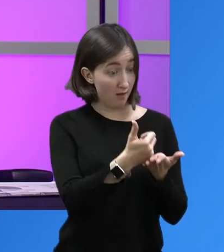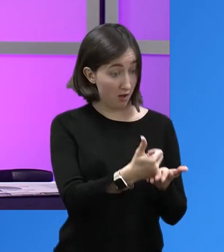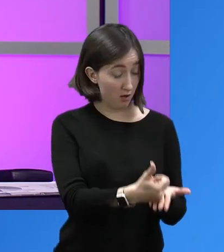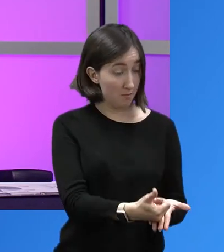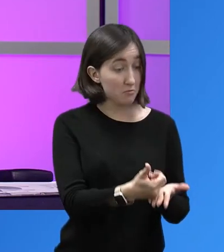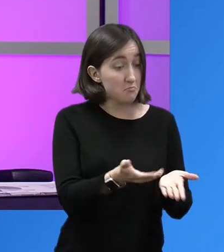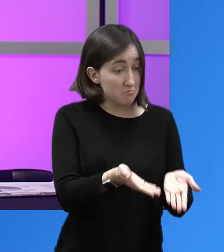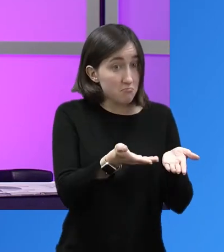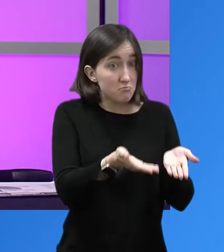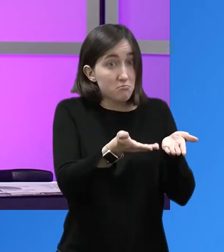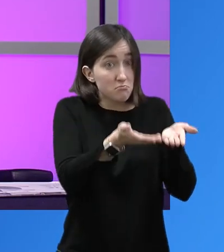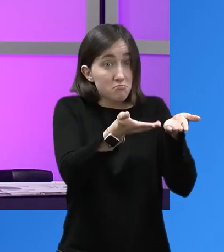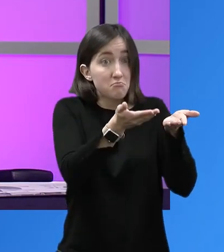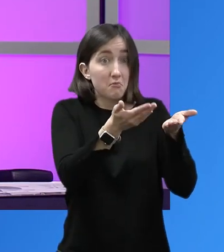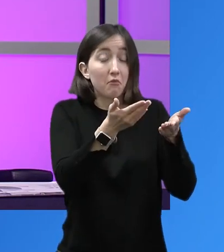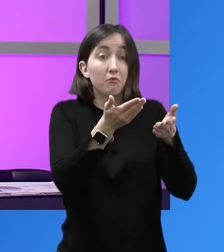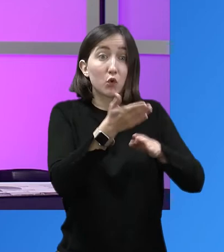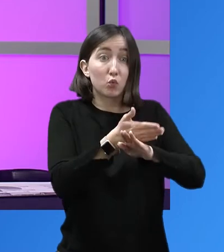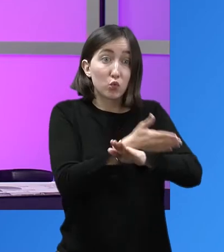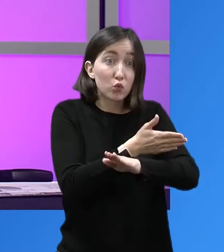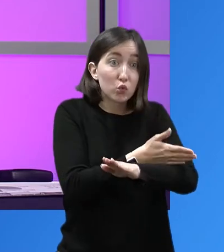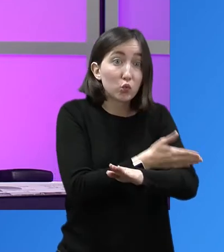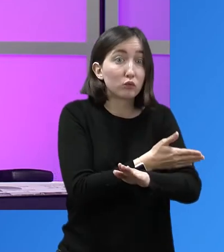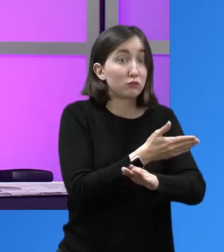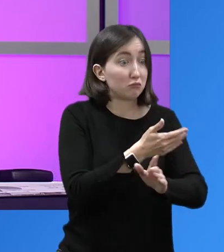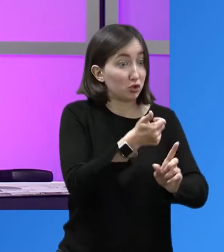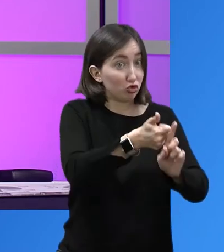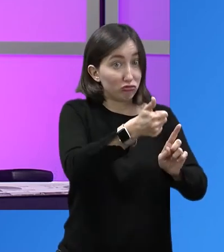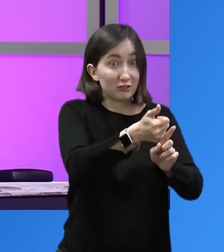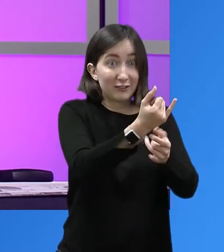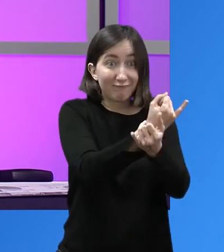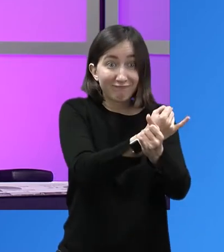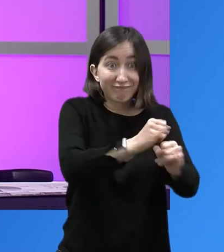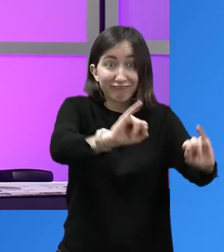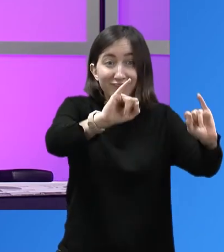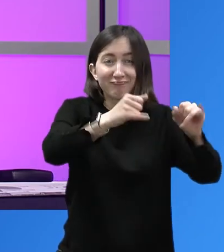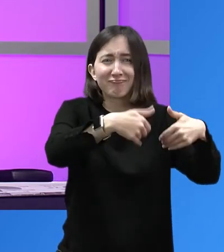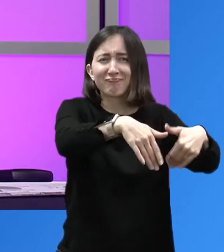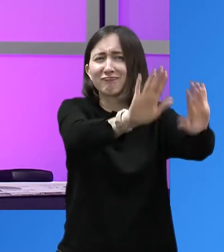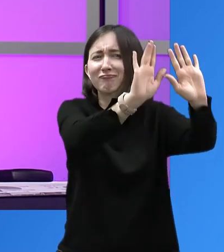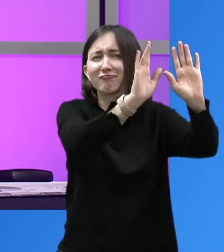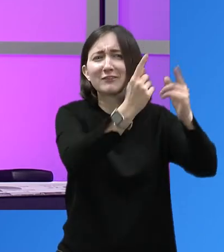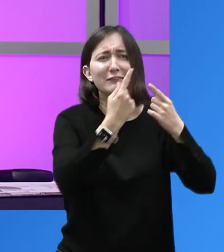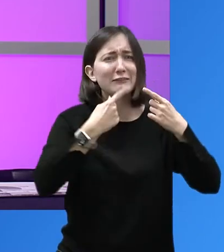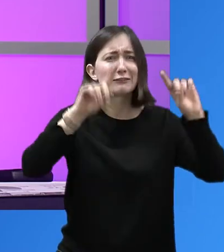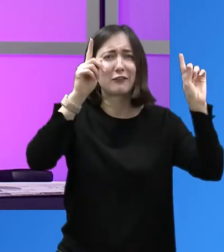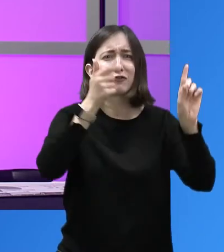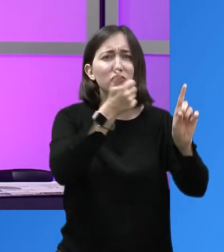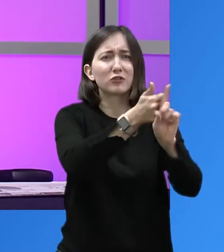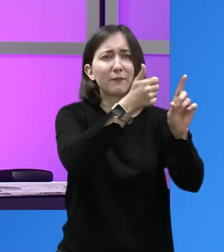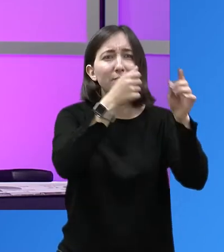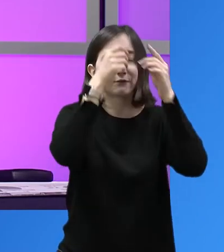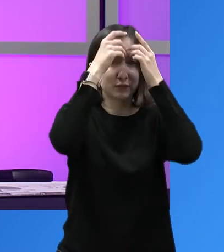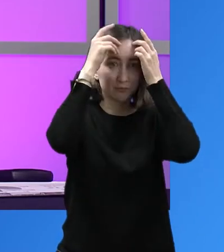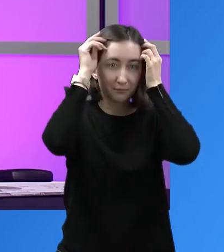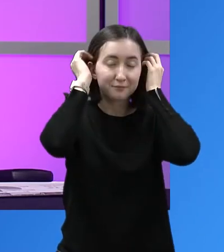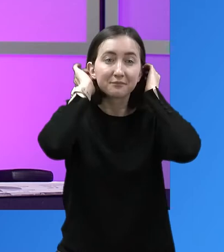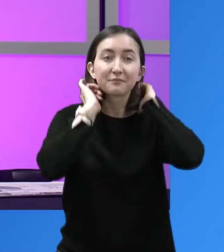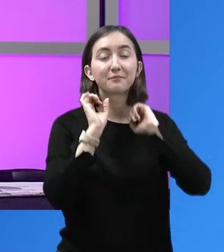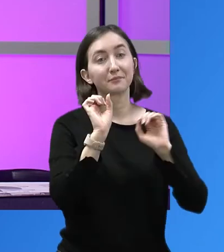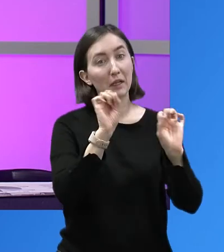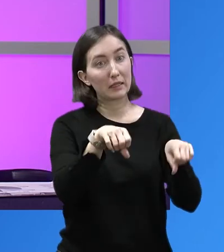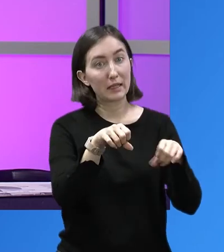we want to build you up. So eventually you lose us, you leave us and you go into the traditional financial